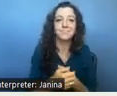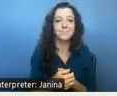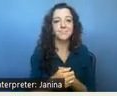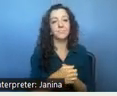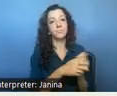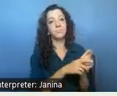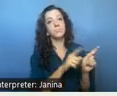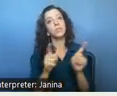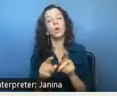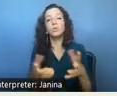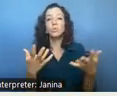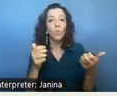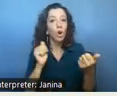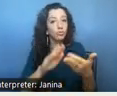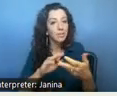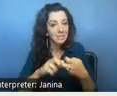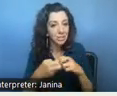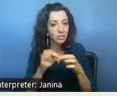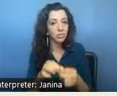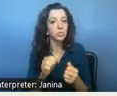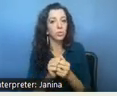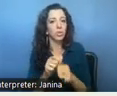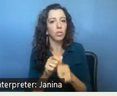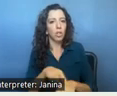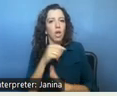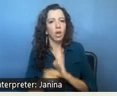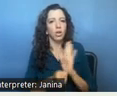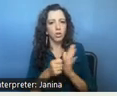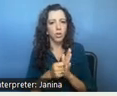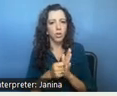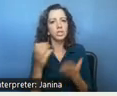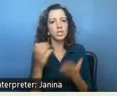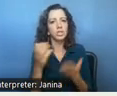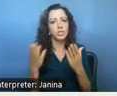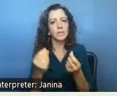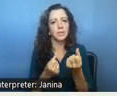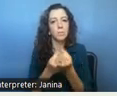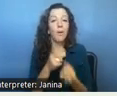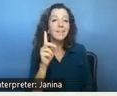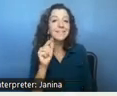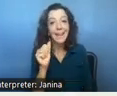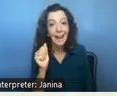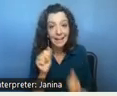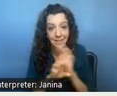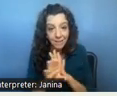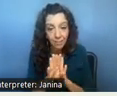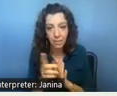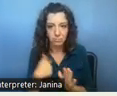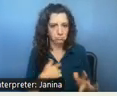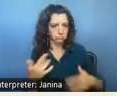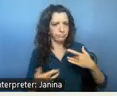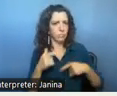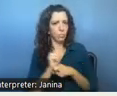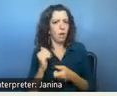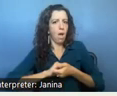of long-term services and supports data development we're really excited to be working closely with the department of health care services